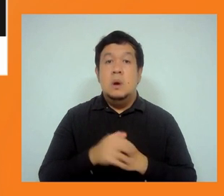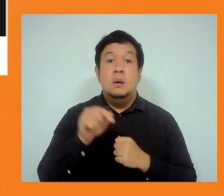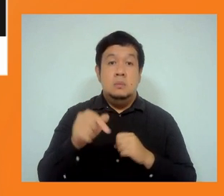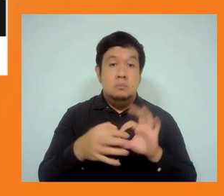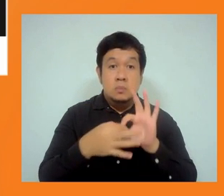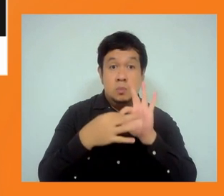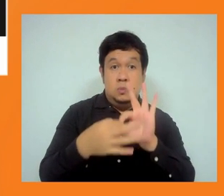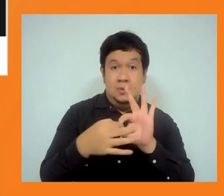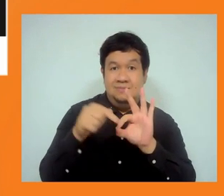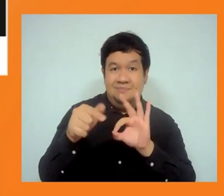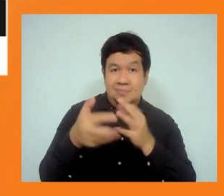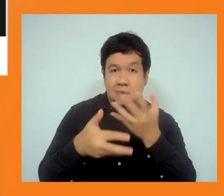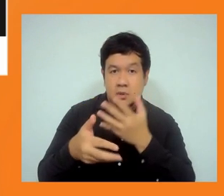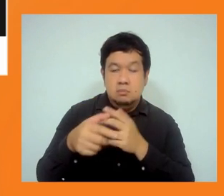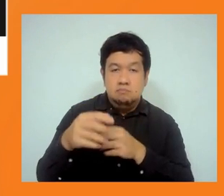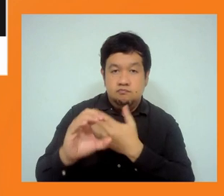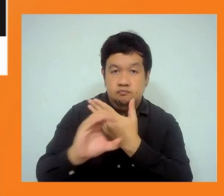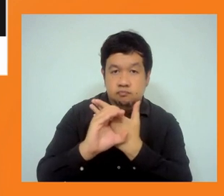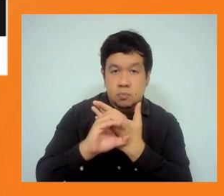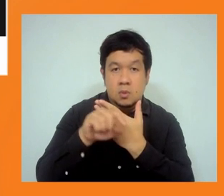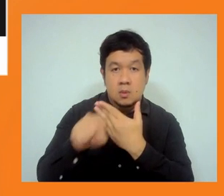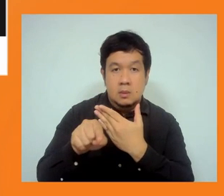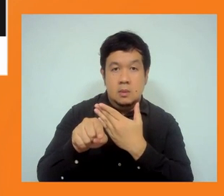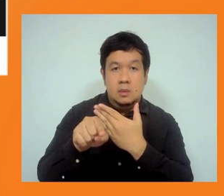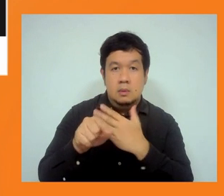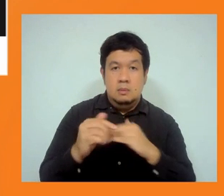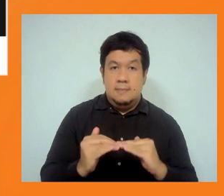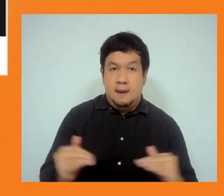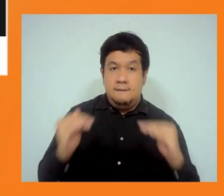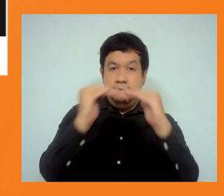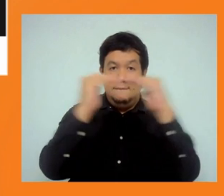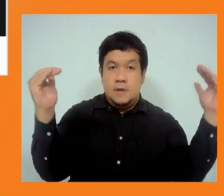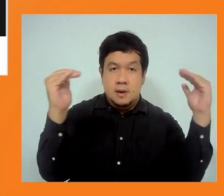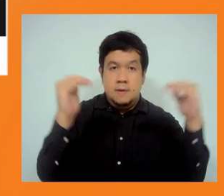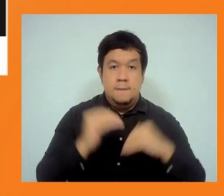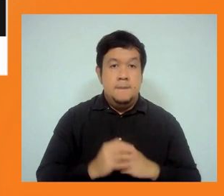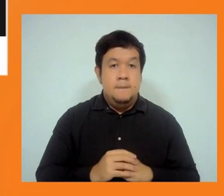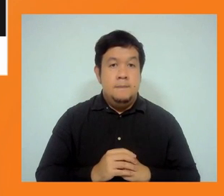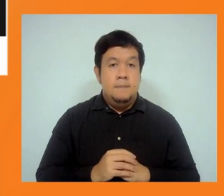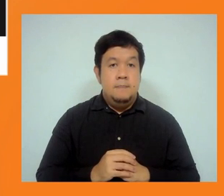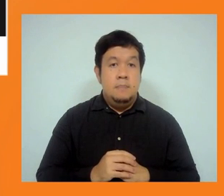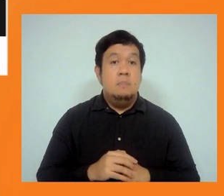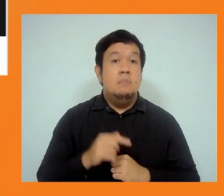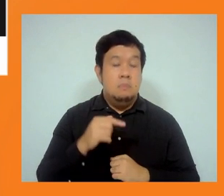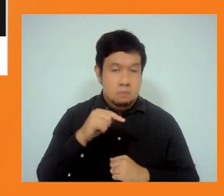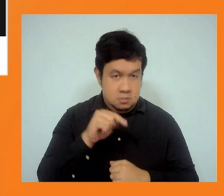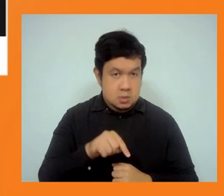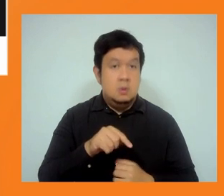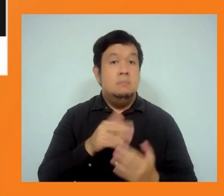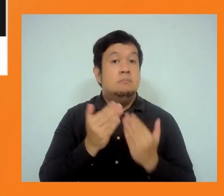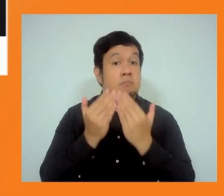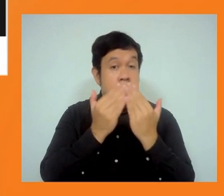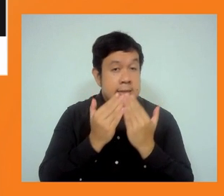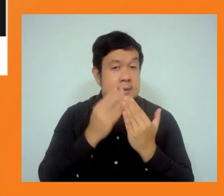Usually, from my experience and studies, some of the violations happen at the level